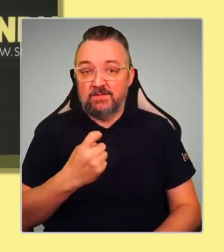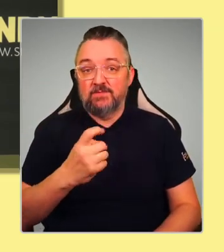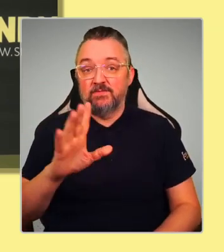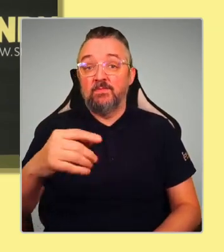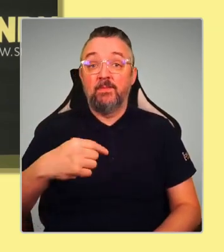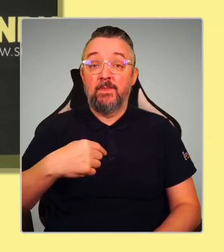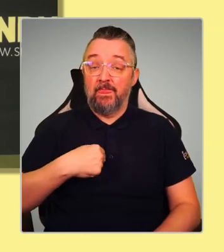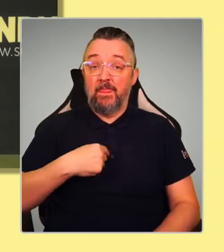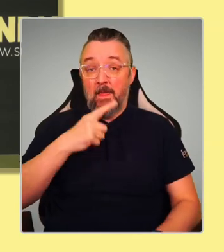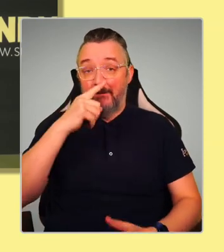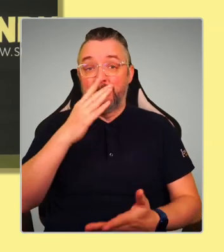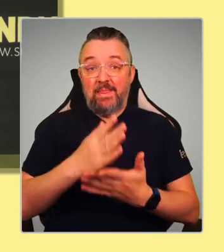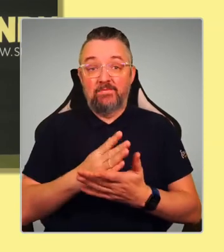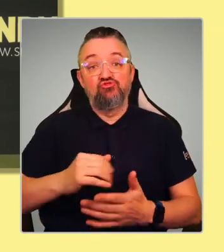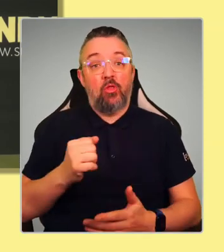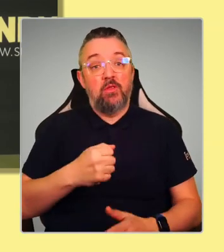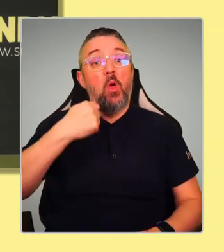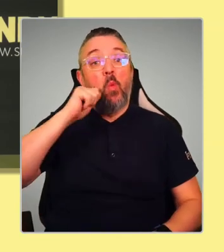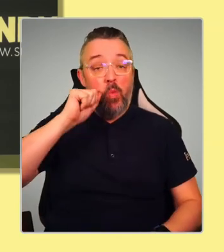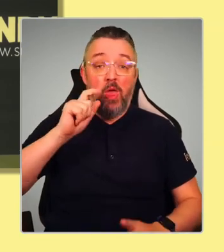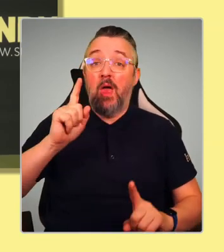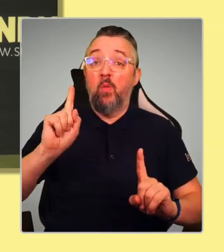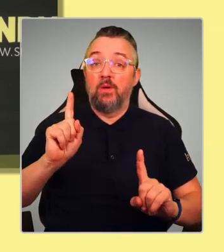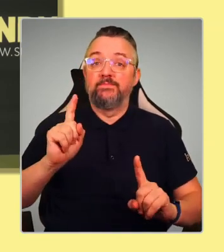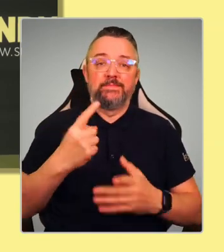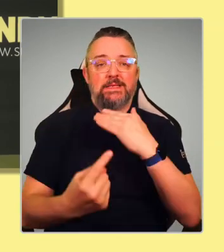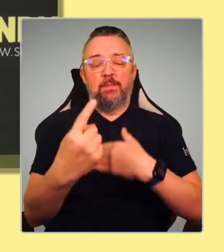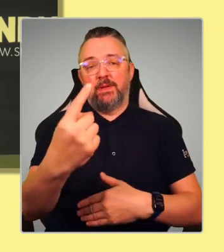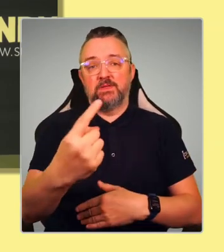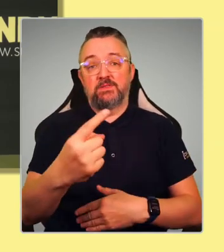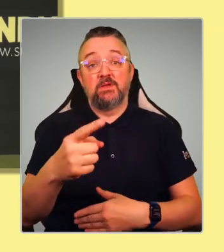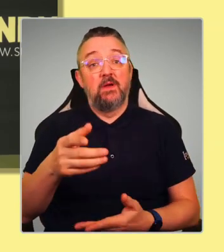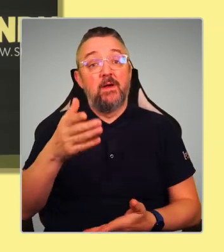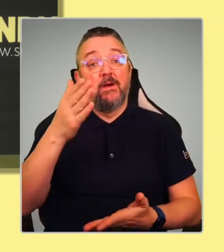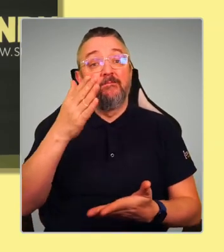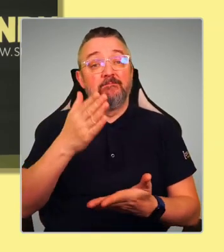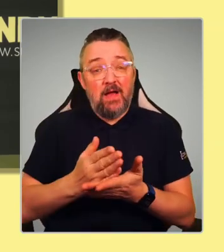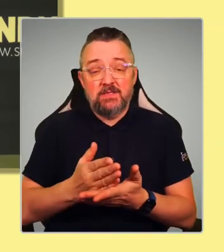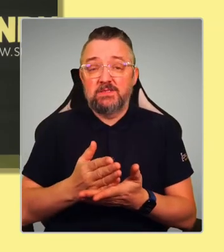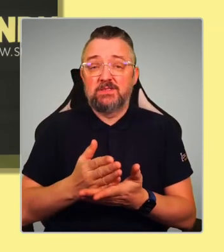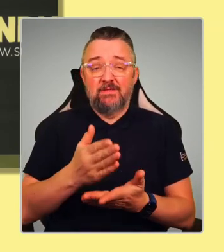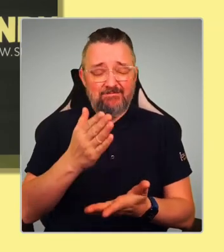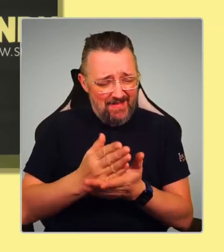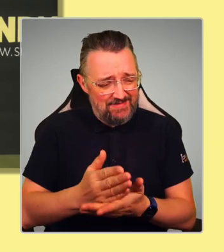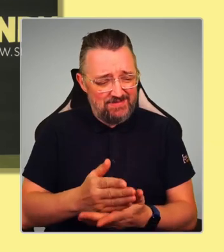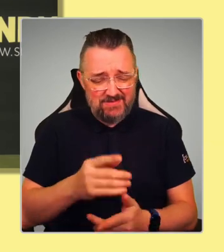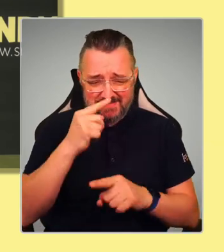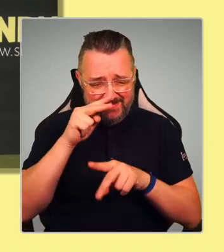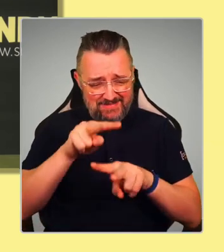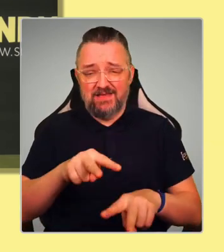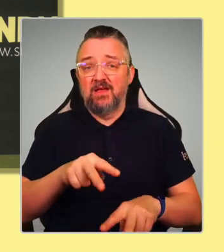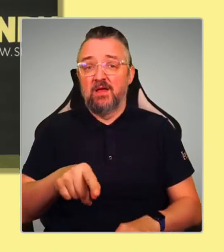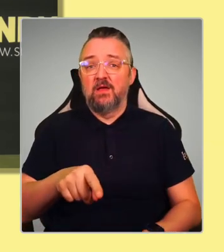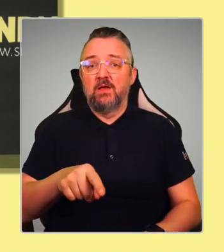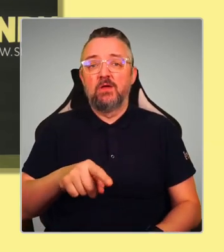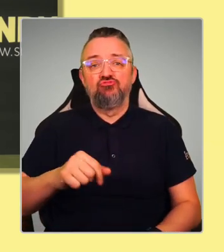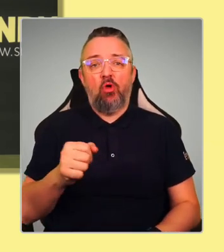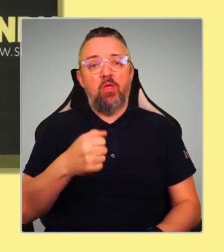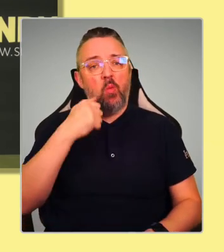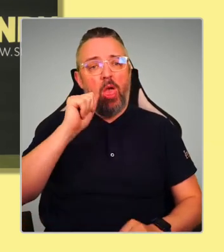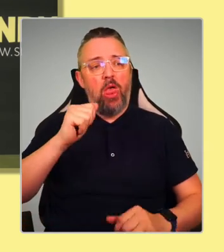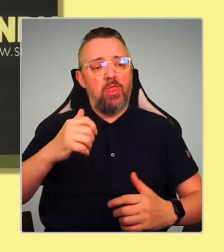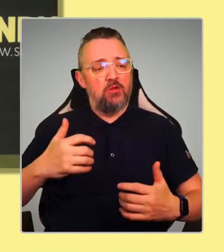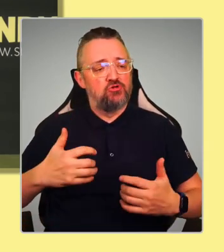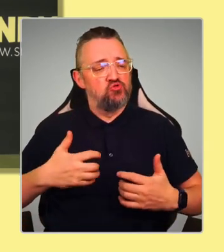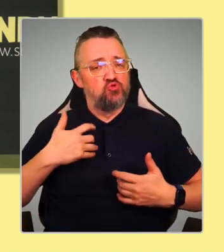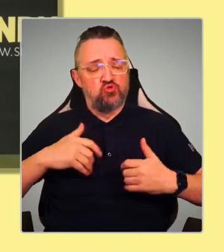that Scotland will be independent because I think the facts and the evidence all point to the fact that Scotland would thrive as an independent country. We